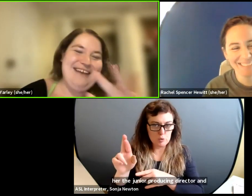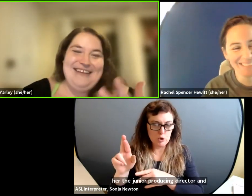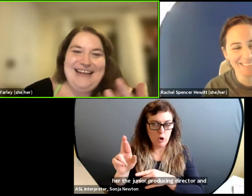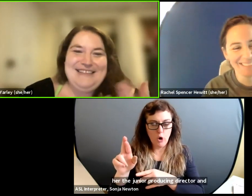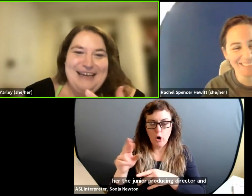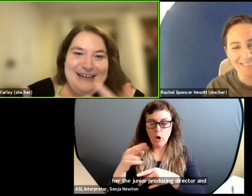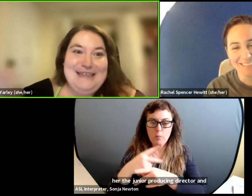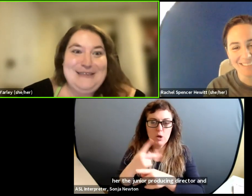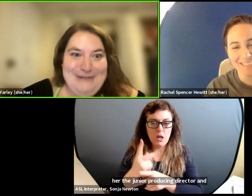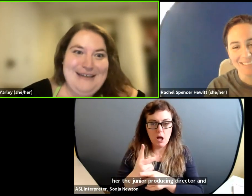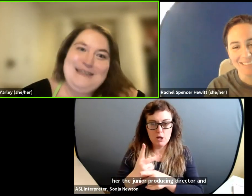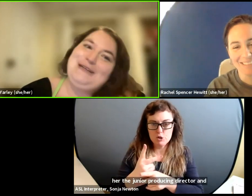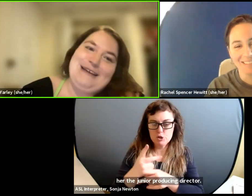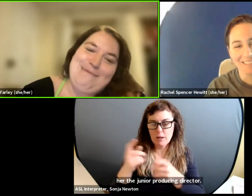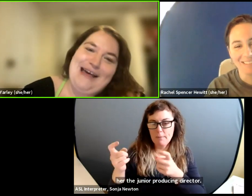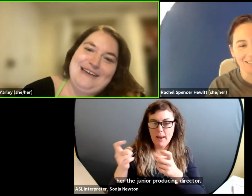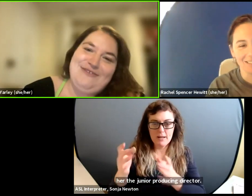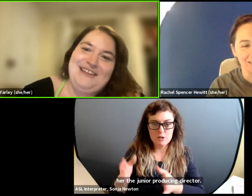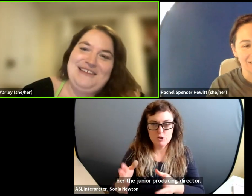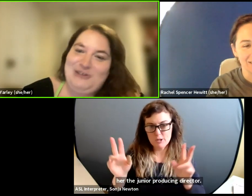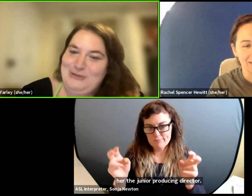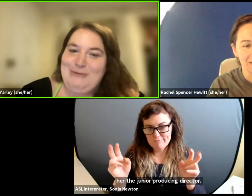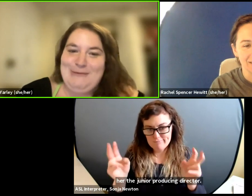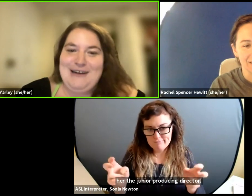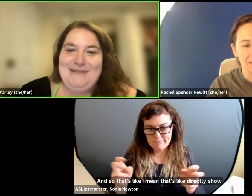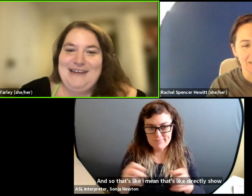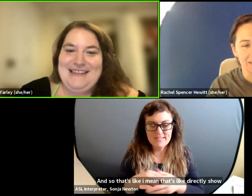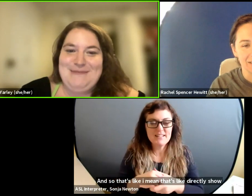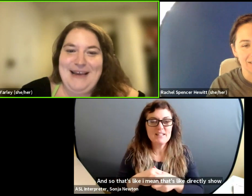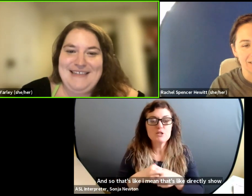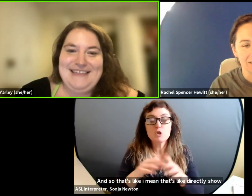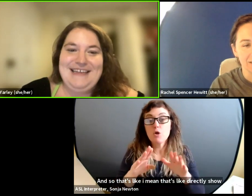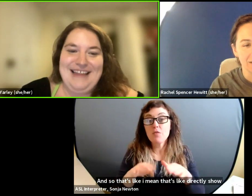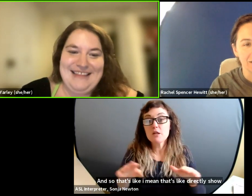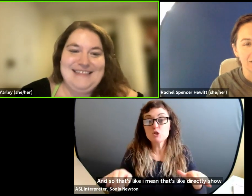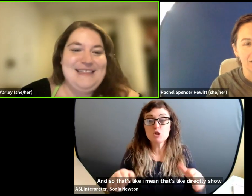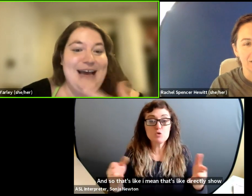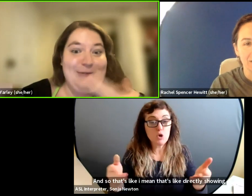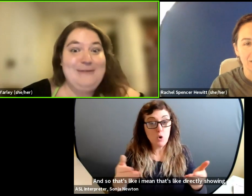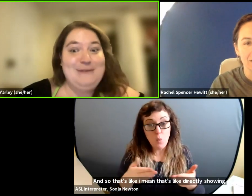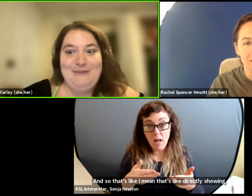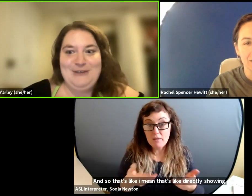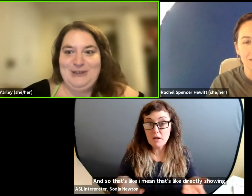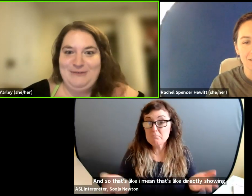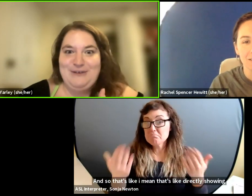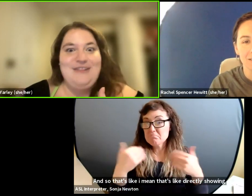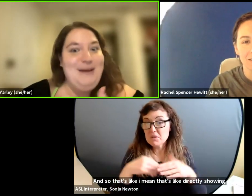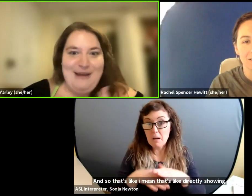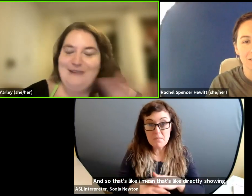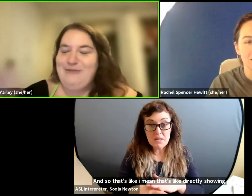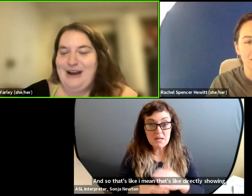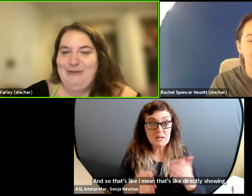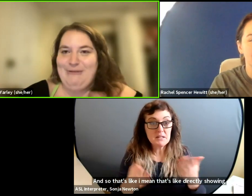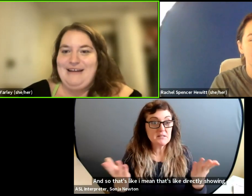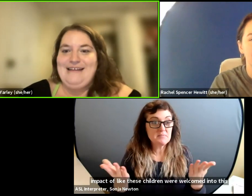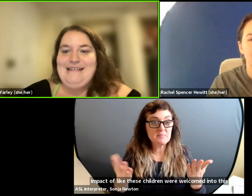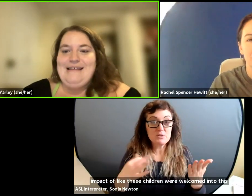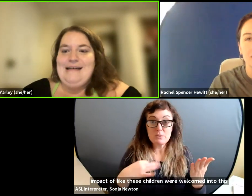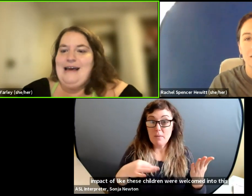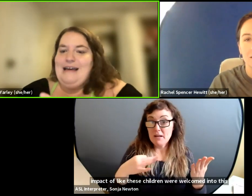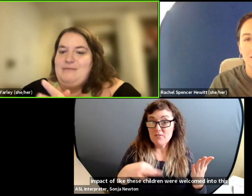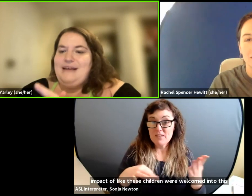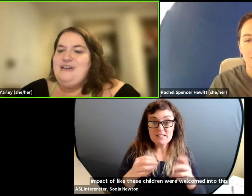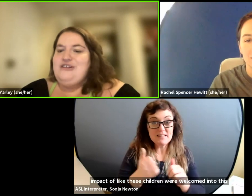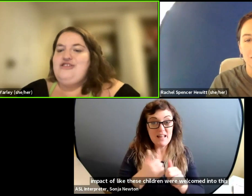that's like, I mean, that's like a directly showing impact of like these children were welcomed into this space. And he had like, this is how it was beneficial for them and for everyone.